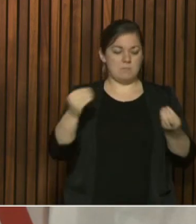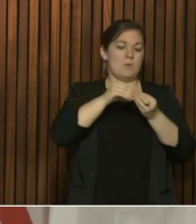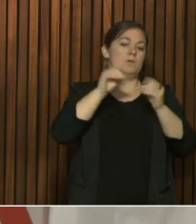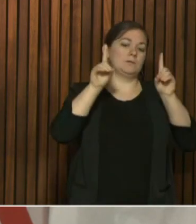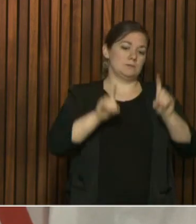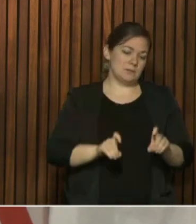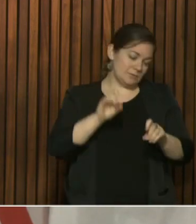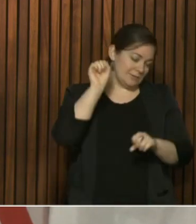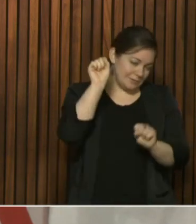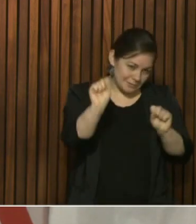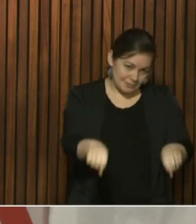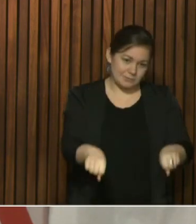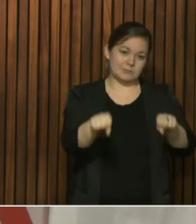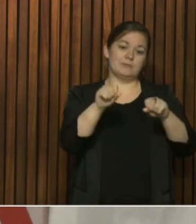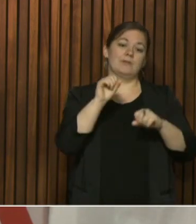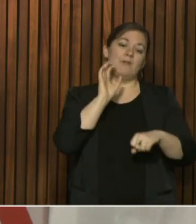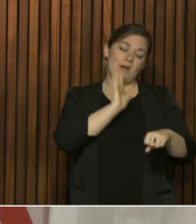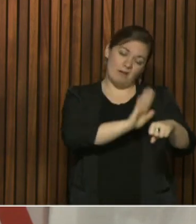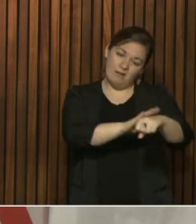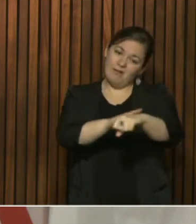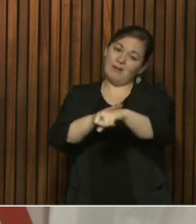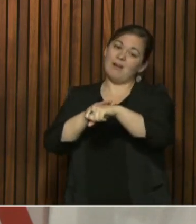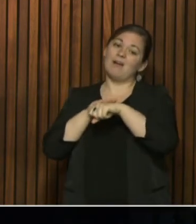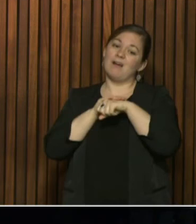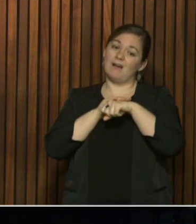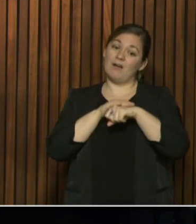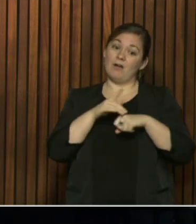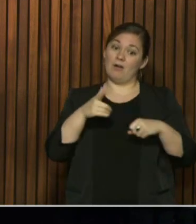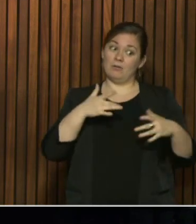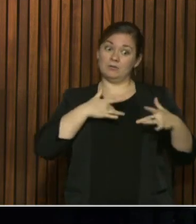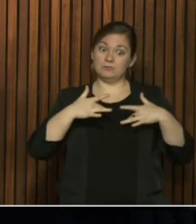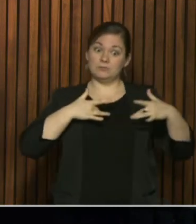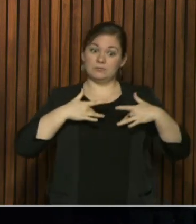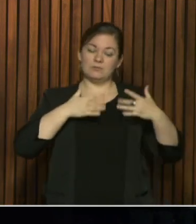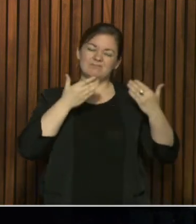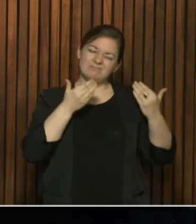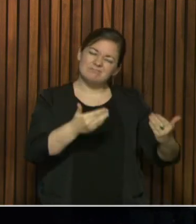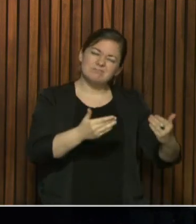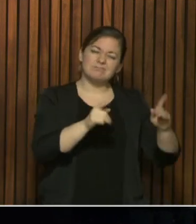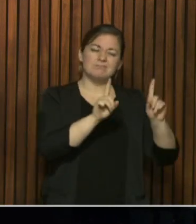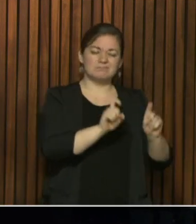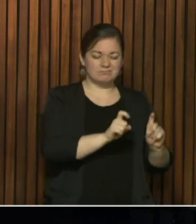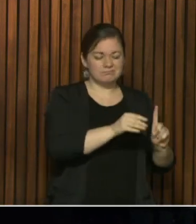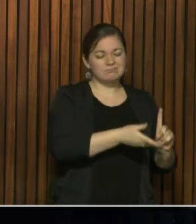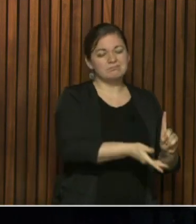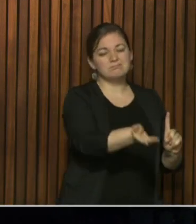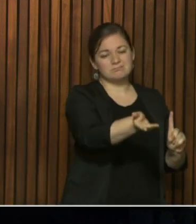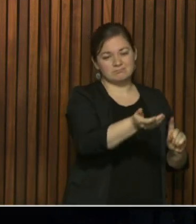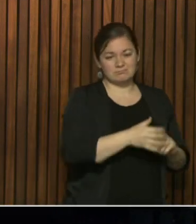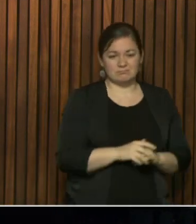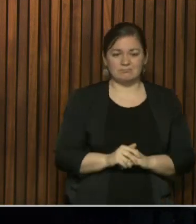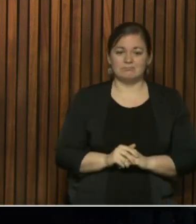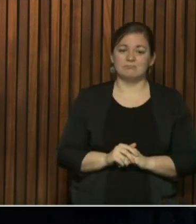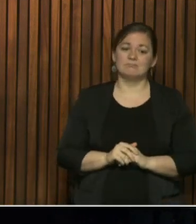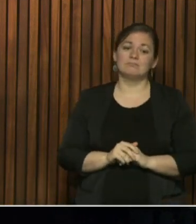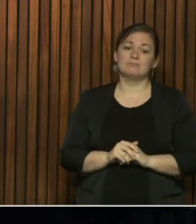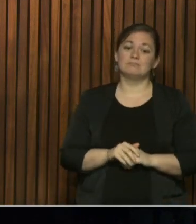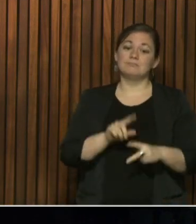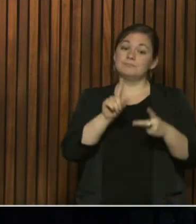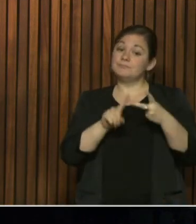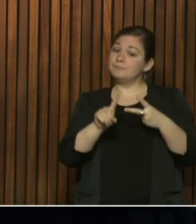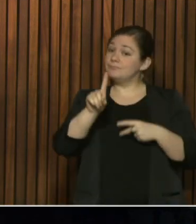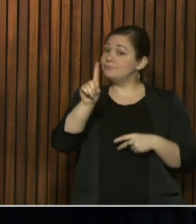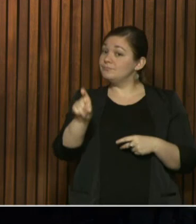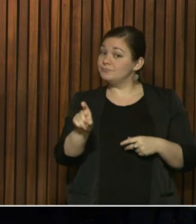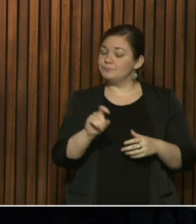you're concerned about this person, please do test them. Follow-up? Yeah. If there's been